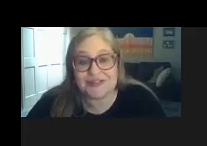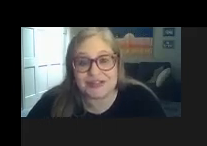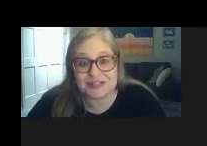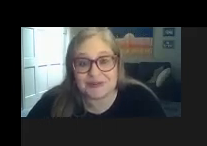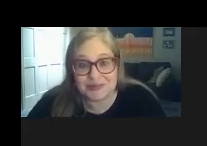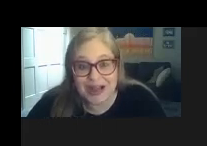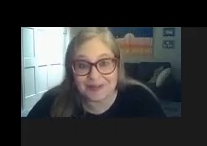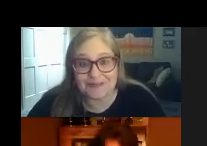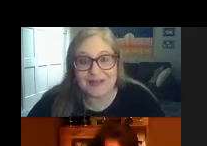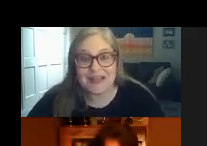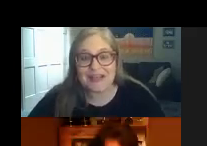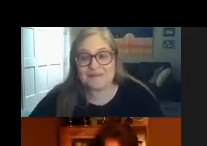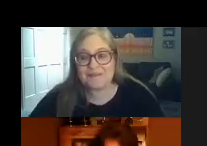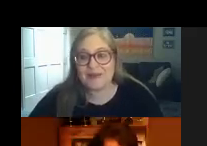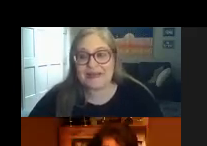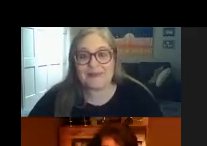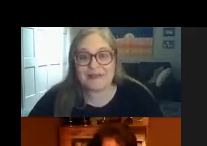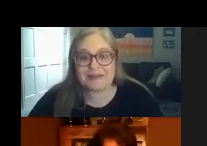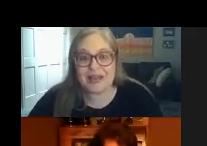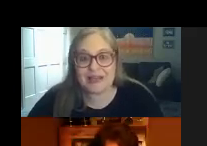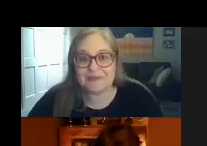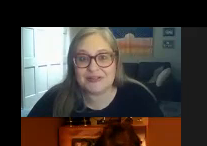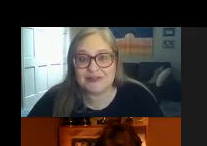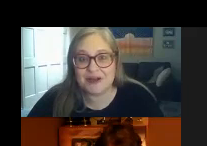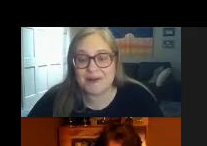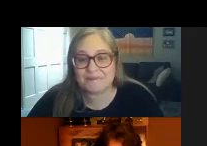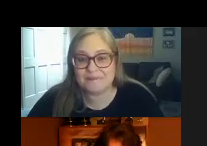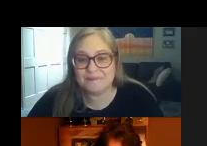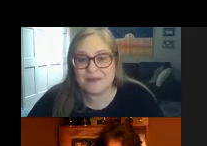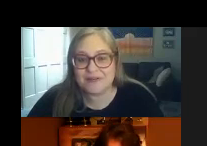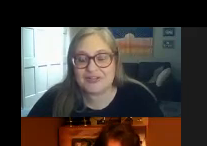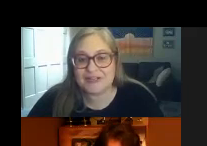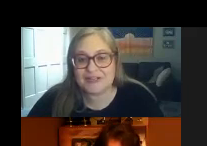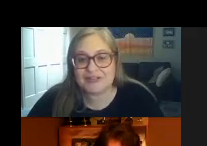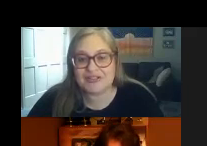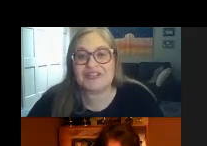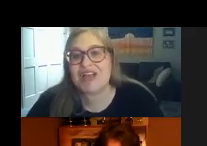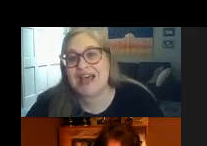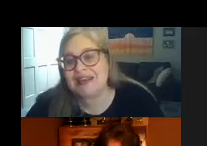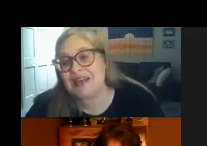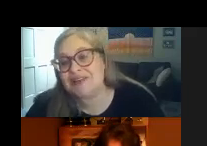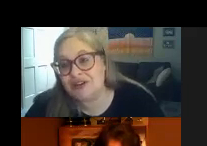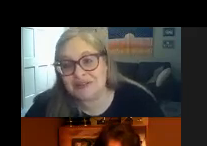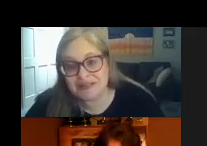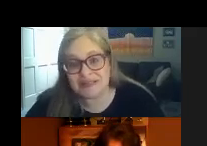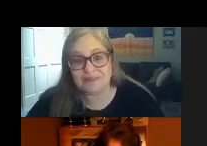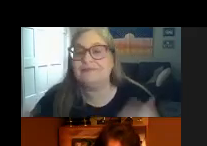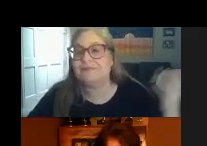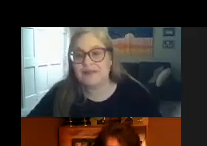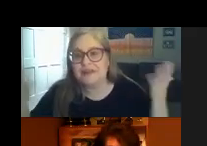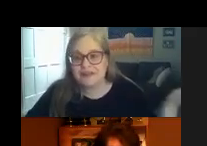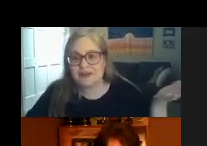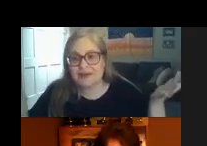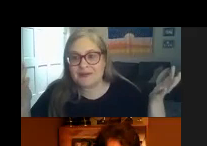solutions to a problem it might not be the time to um just chit chat and get to know the team